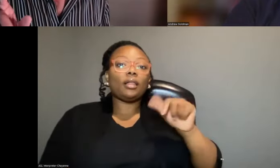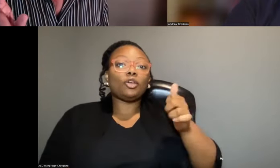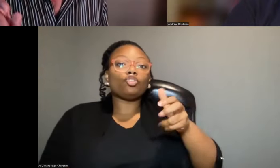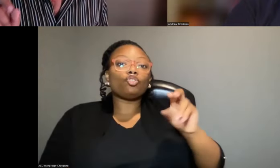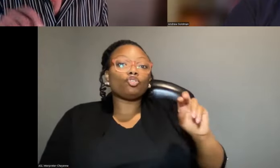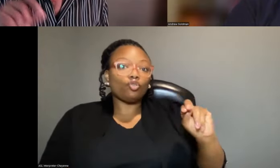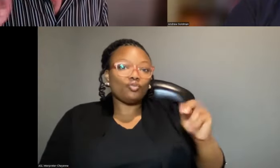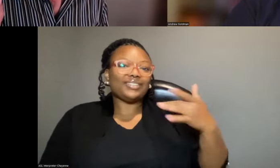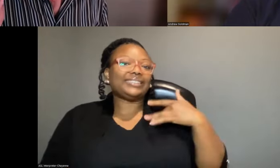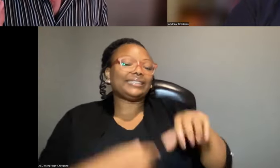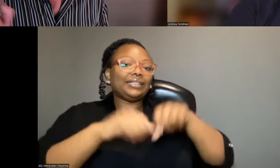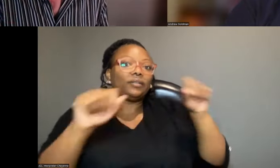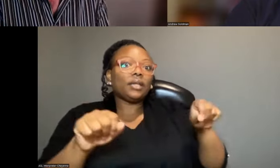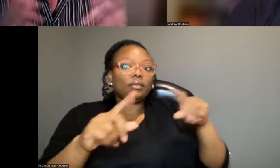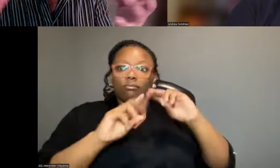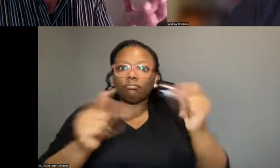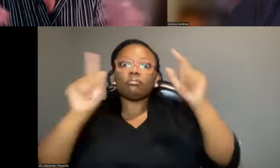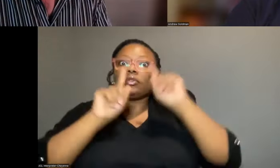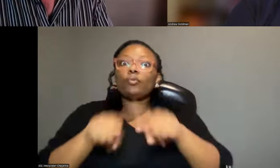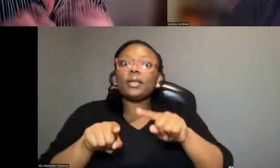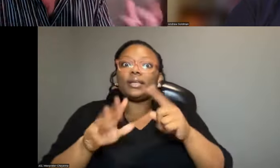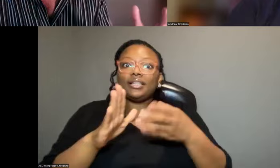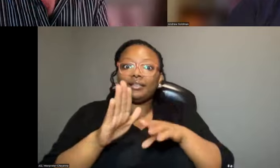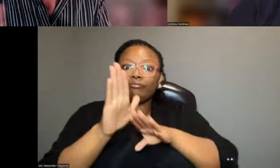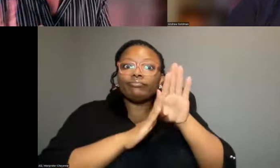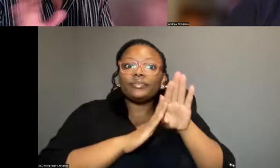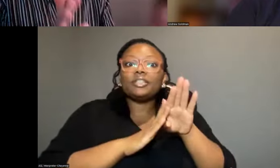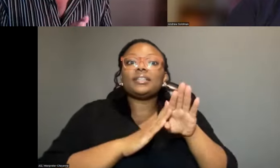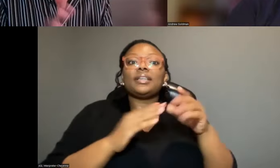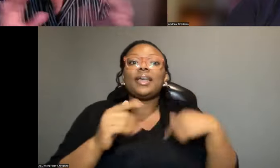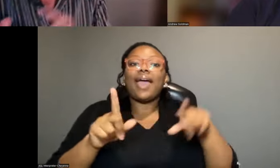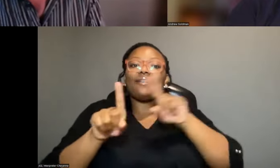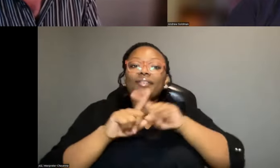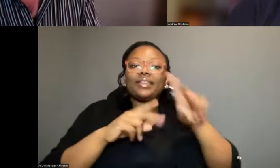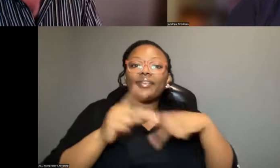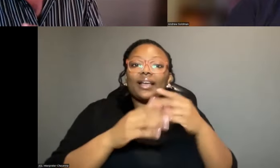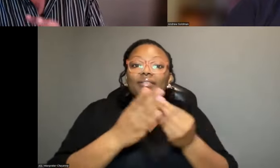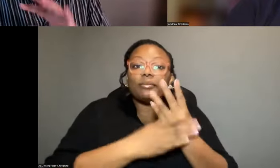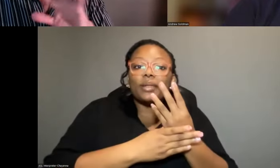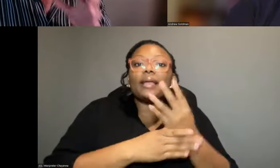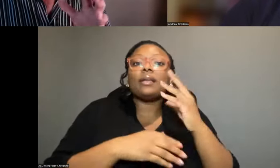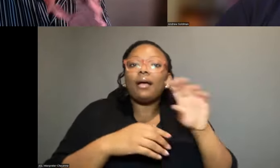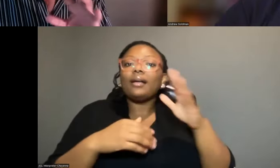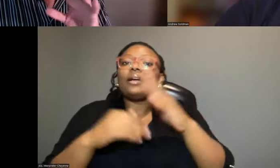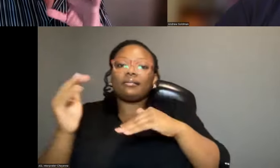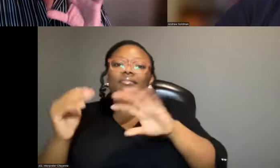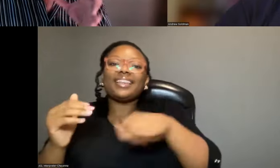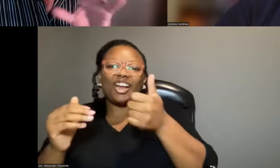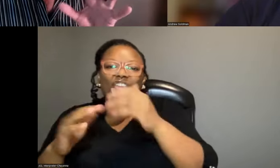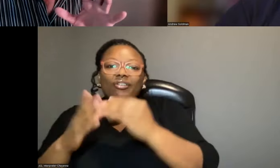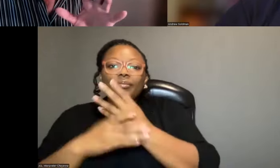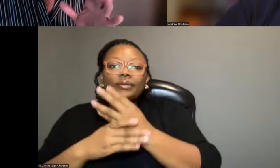respond very quickly to these increases in nitrogen by having blooms of certain types of plants over others. The other thing as well,